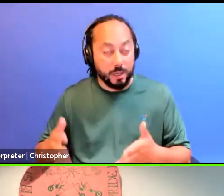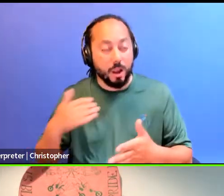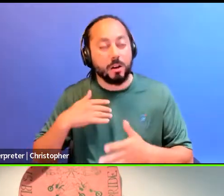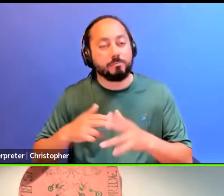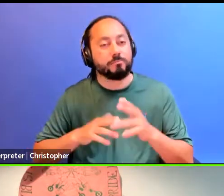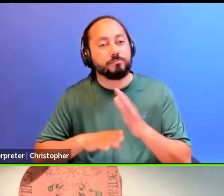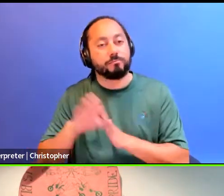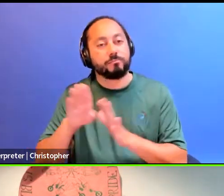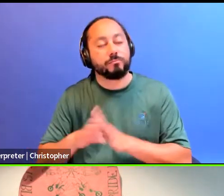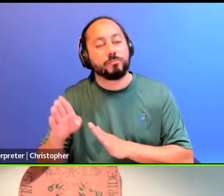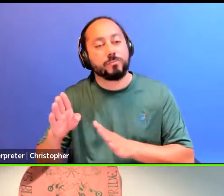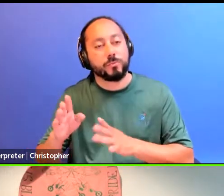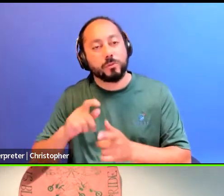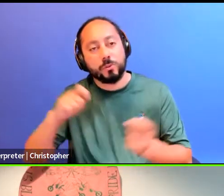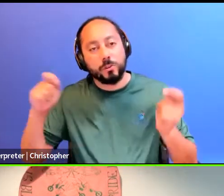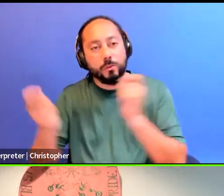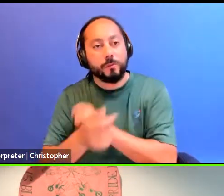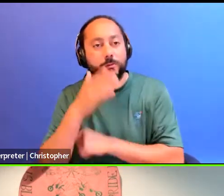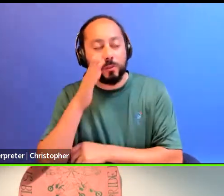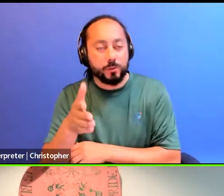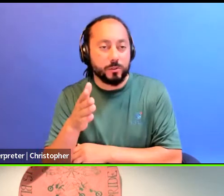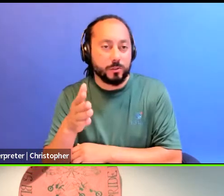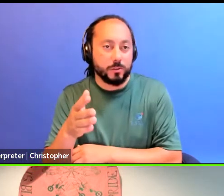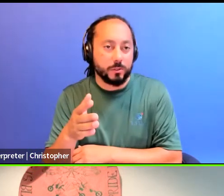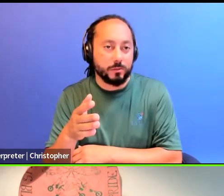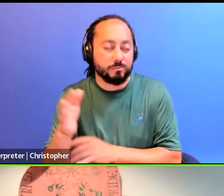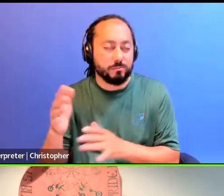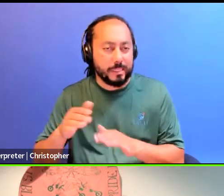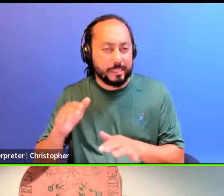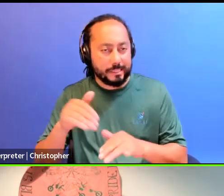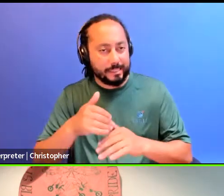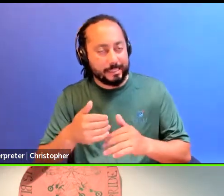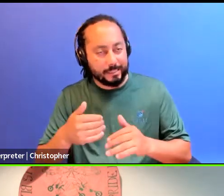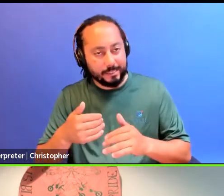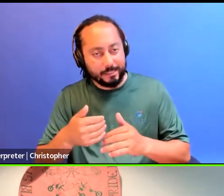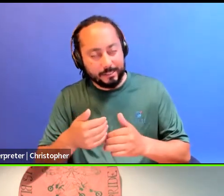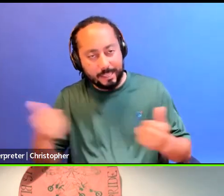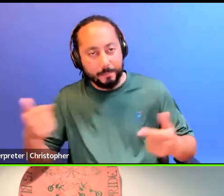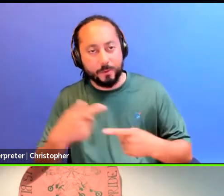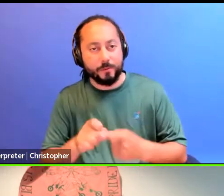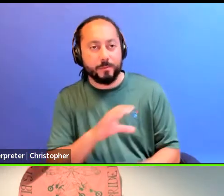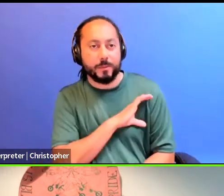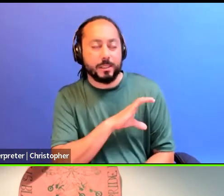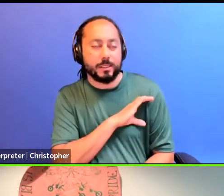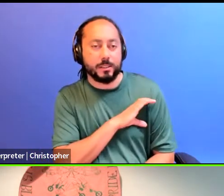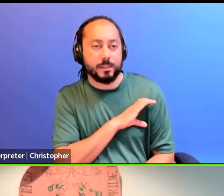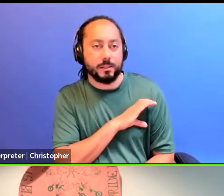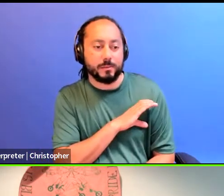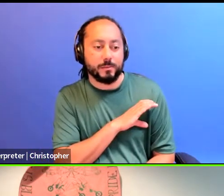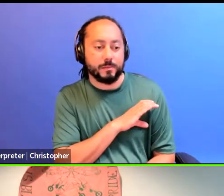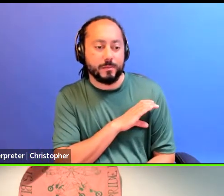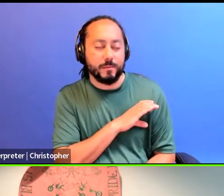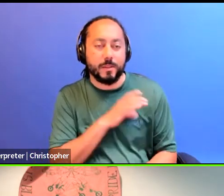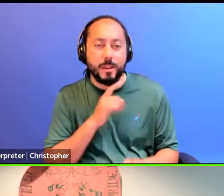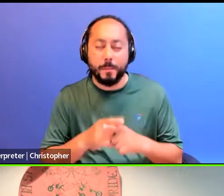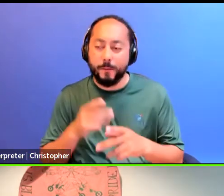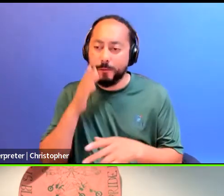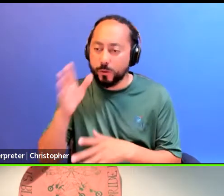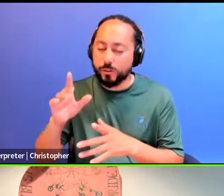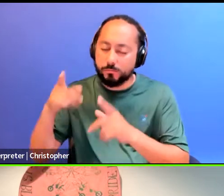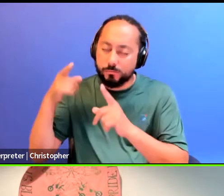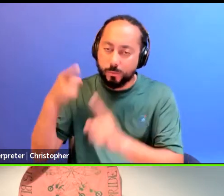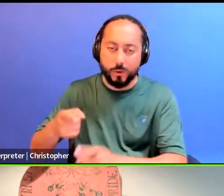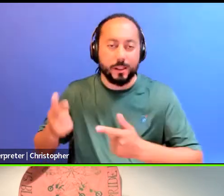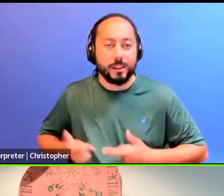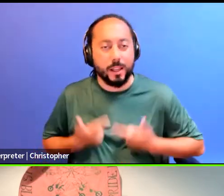outside of police and policing all the time, building futures that are about life and taking care